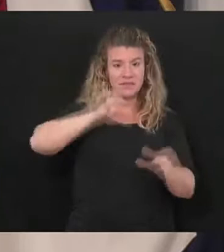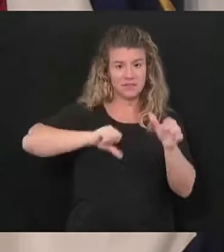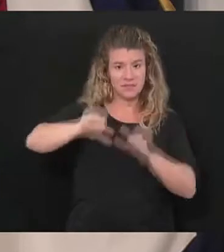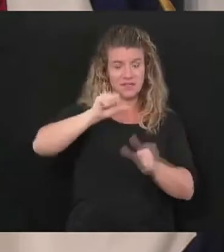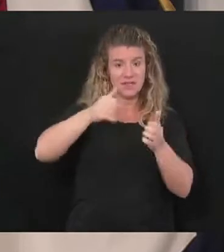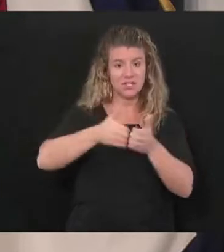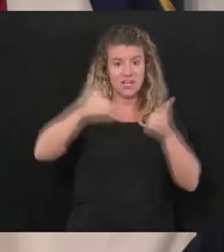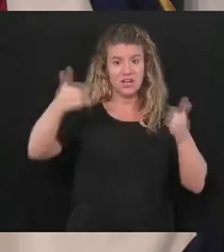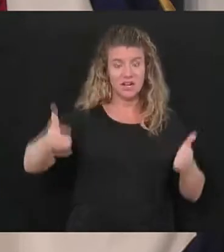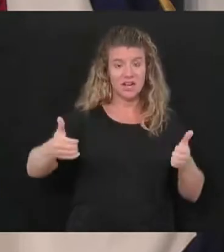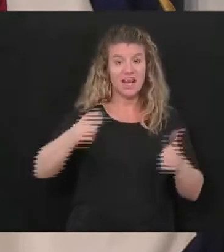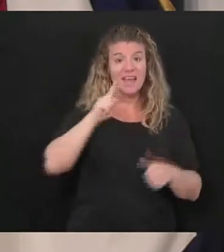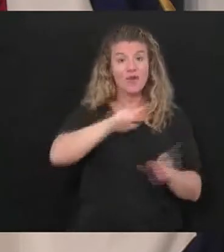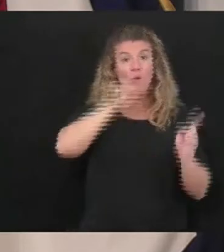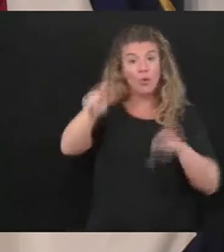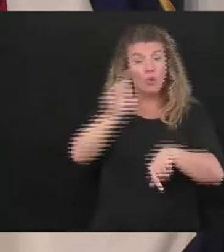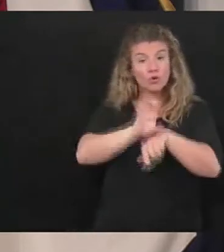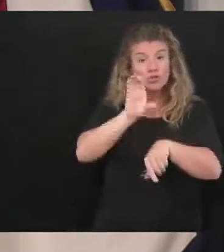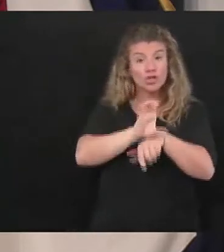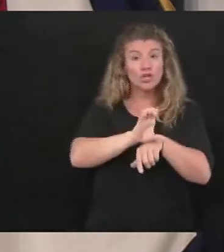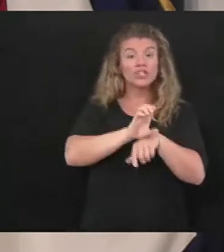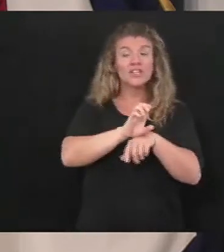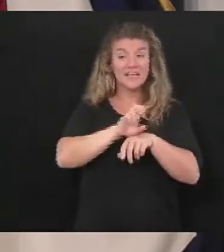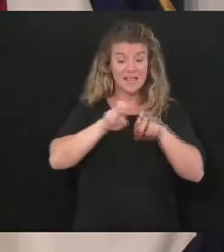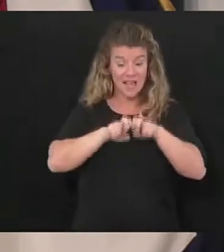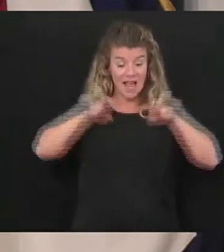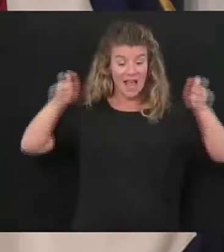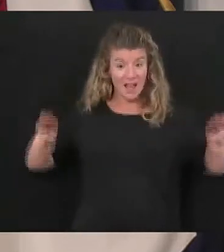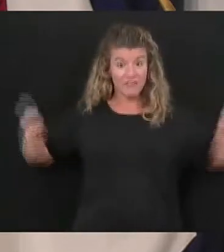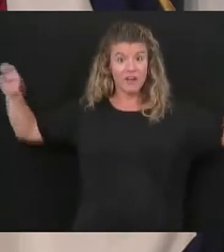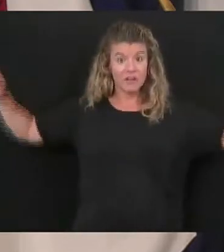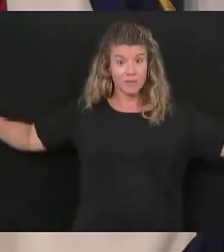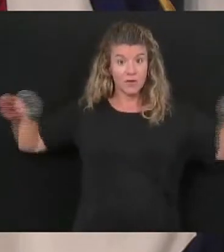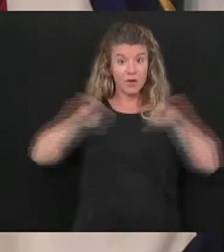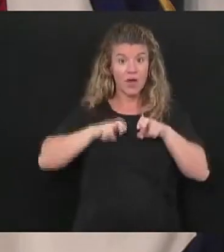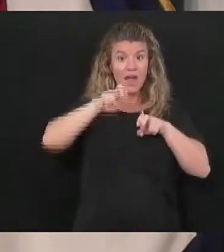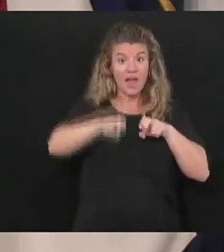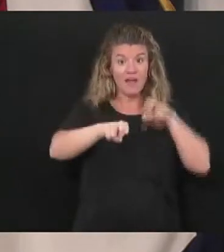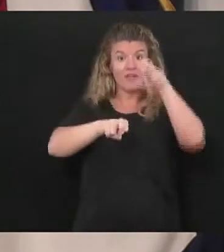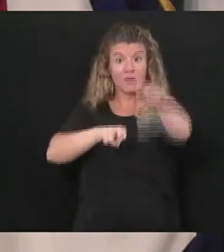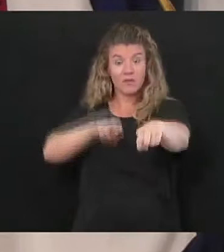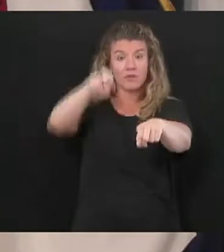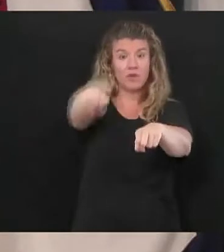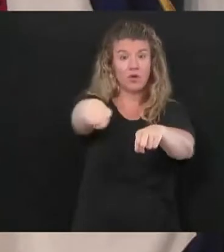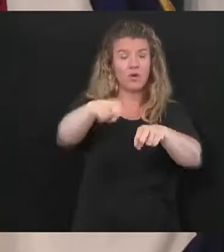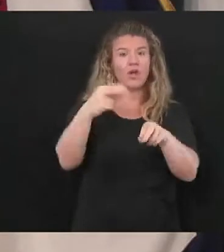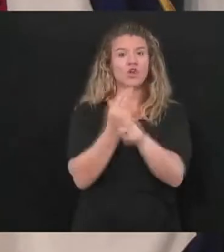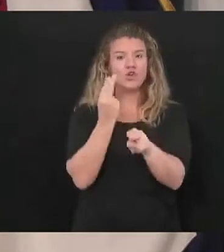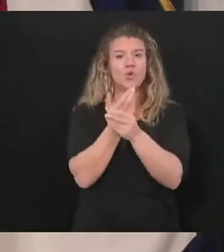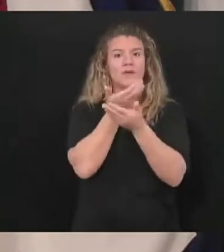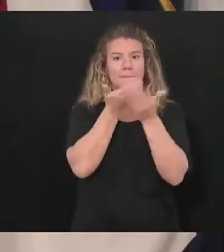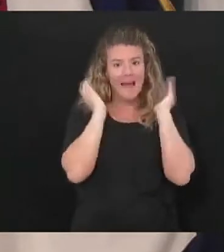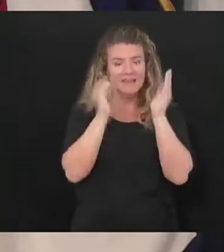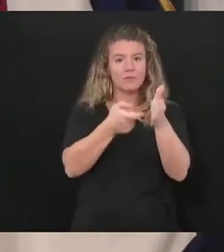Every other pew, if you're in church, absolute mask if you're in church. And